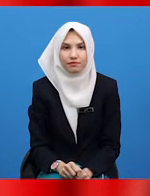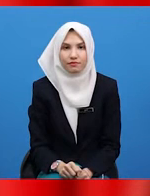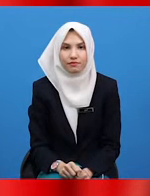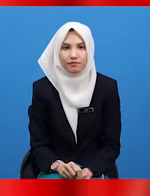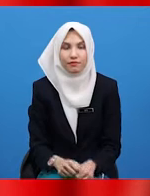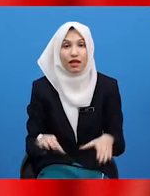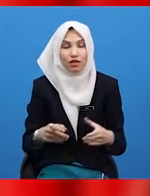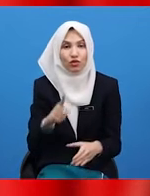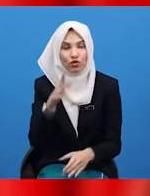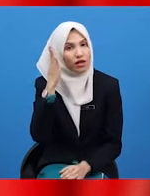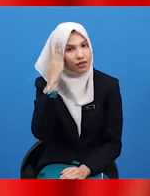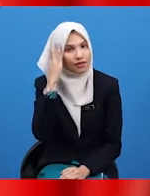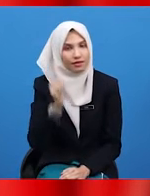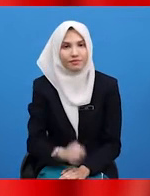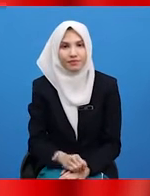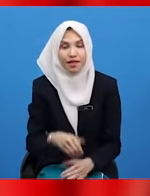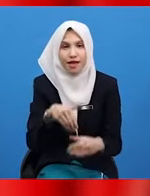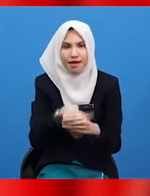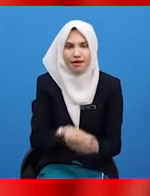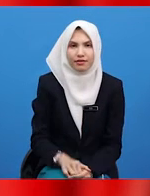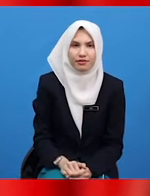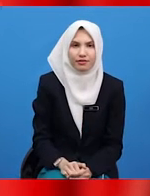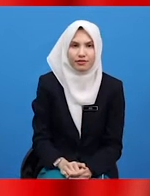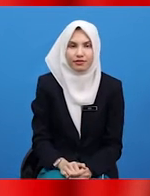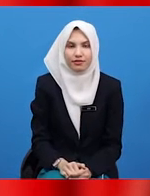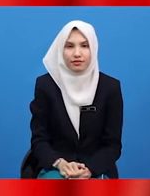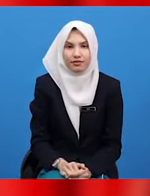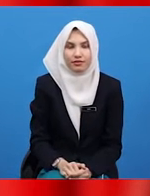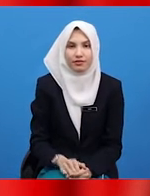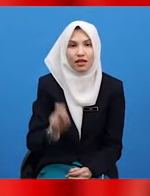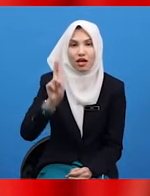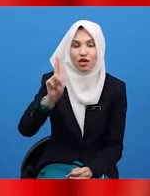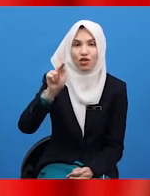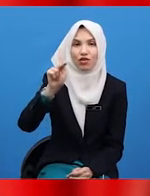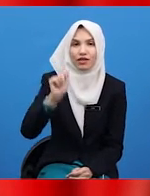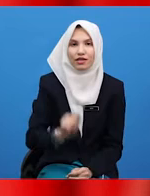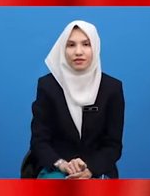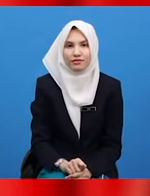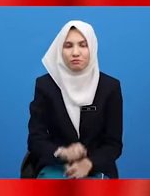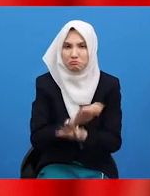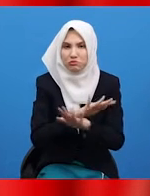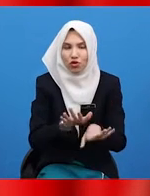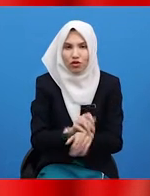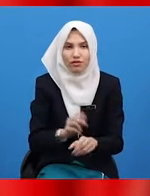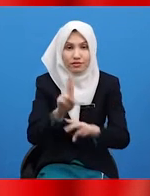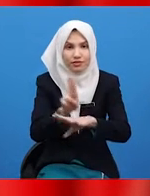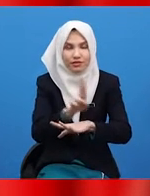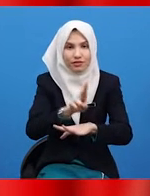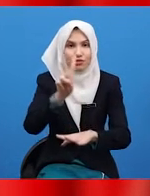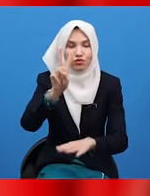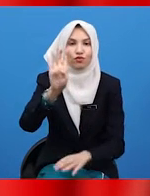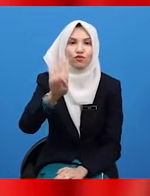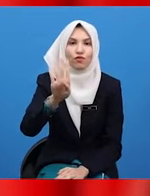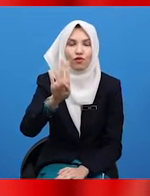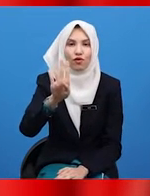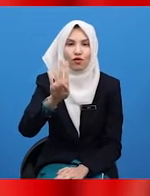Do you know that in England and in Great Britain, they do not use the 24 hour